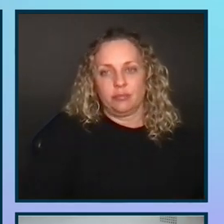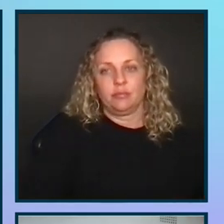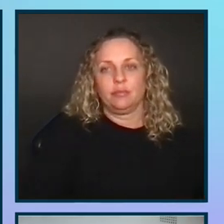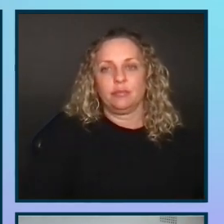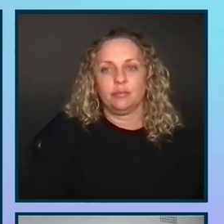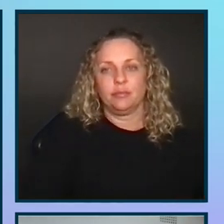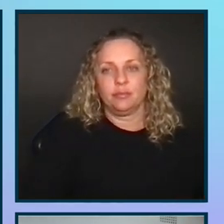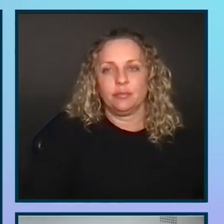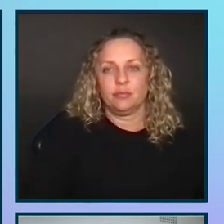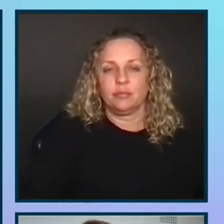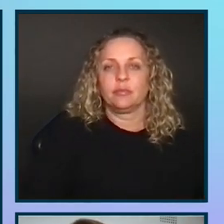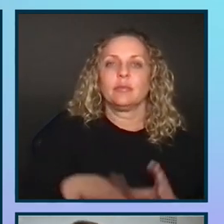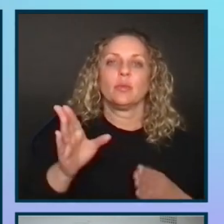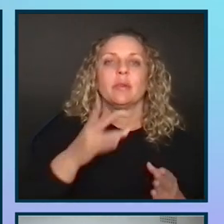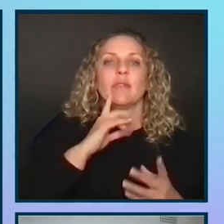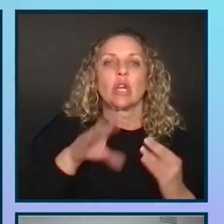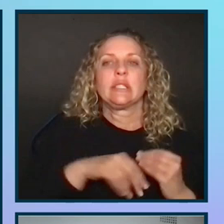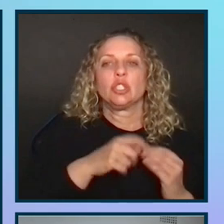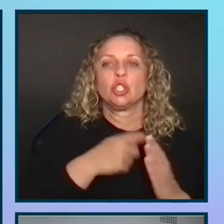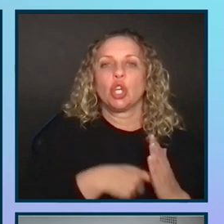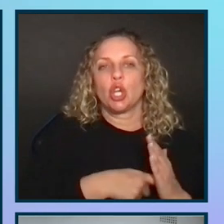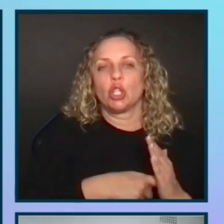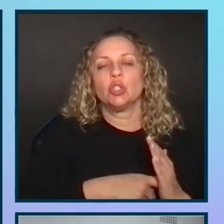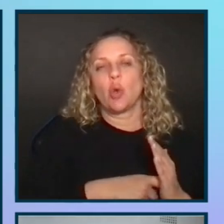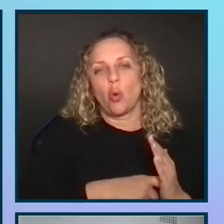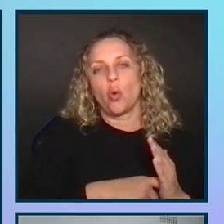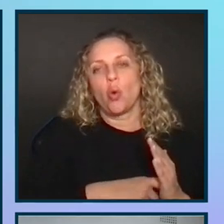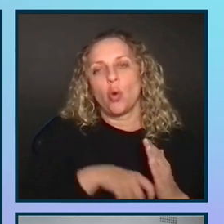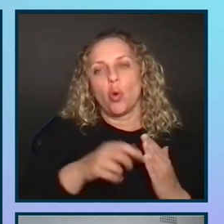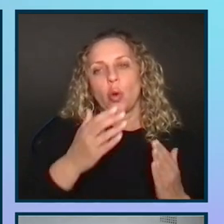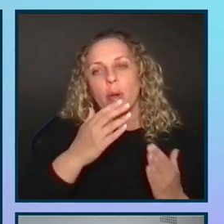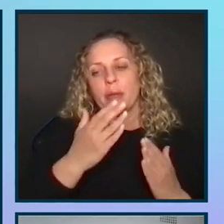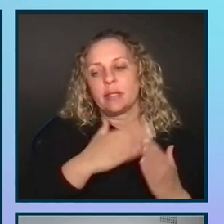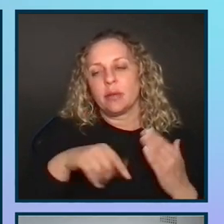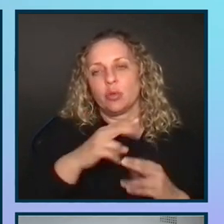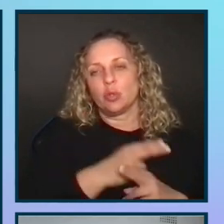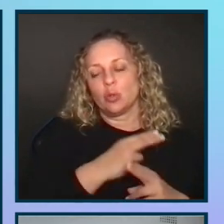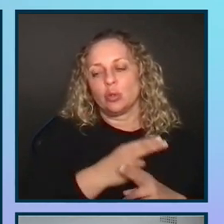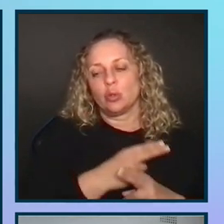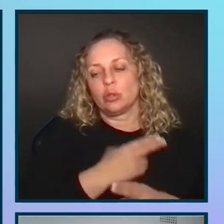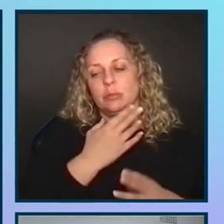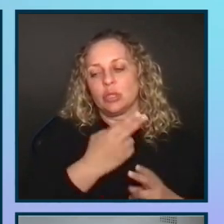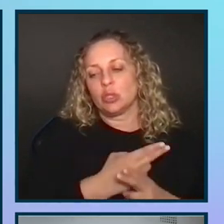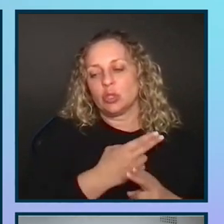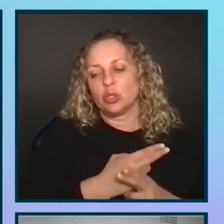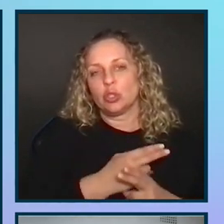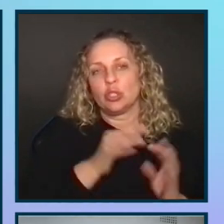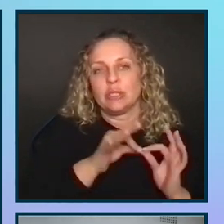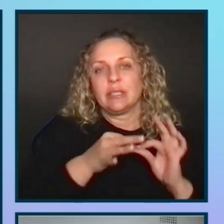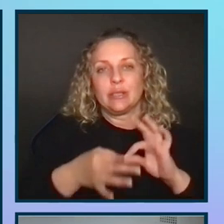can prepare for additional costs. So you may some users may use an interpreter,